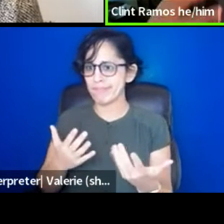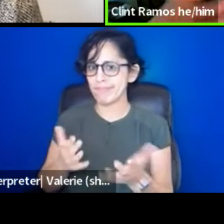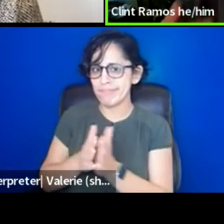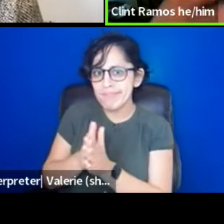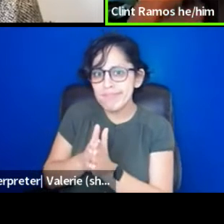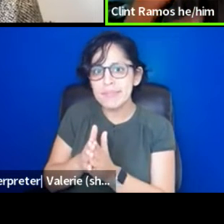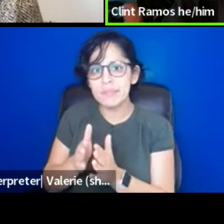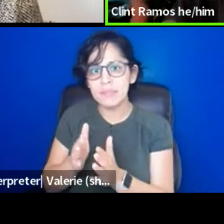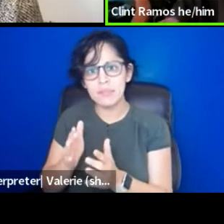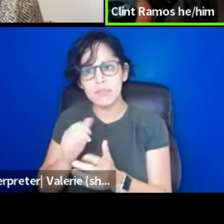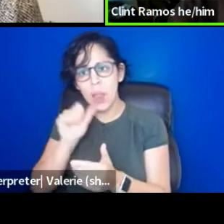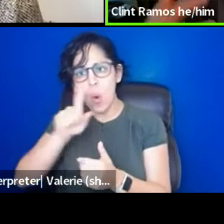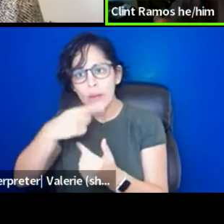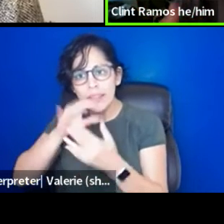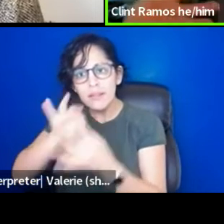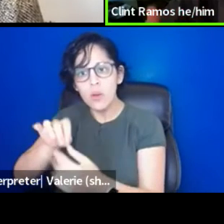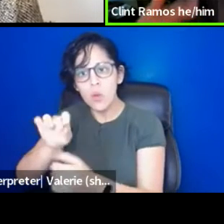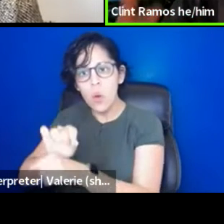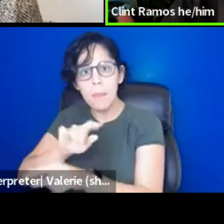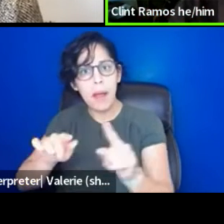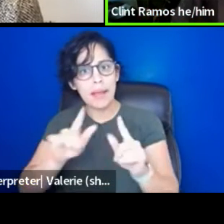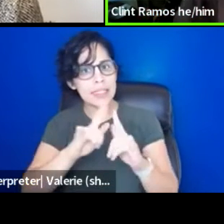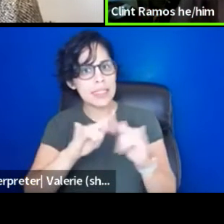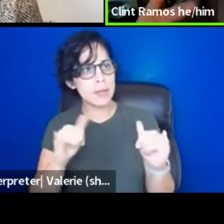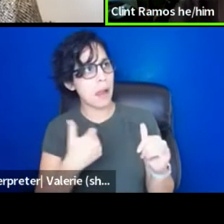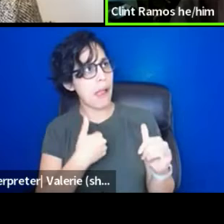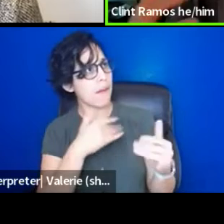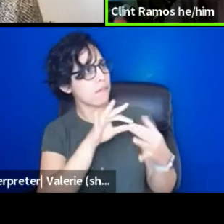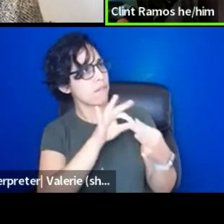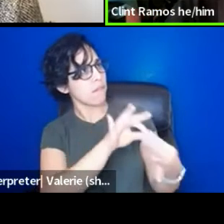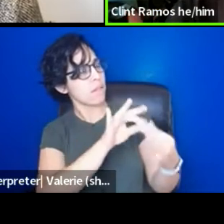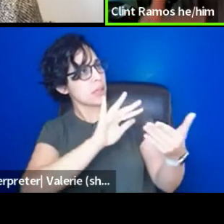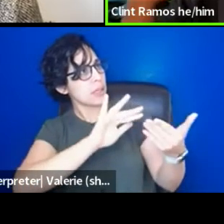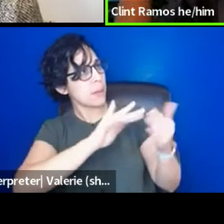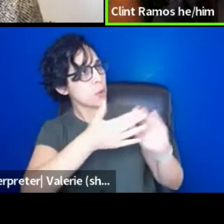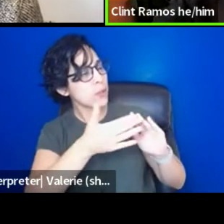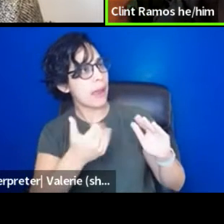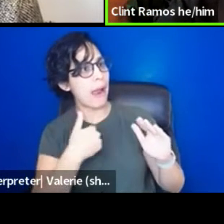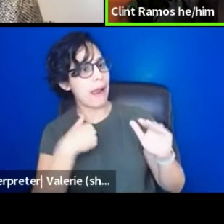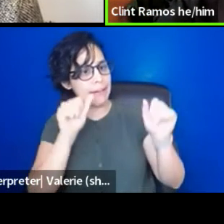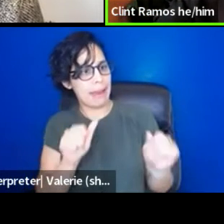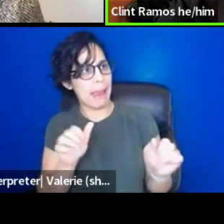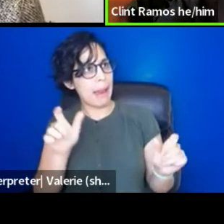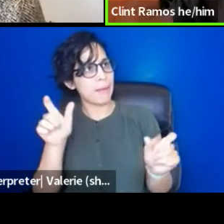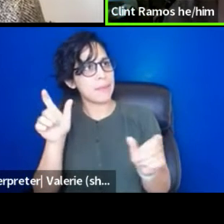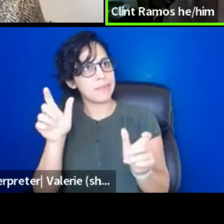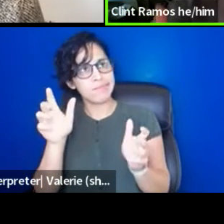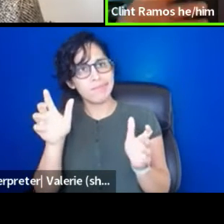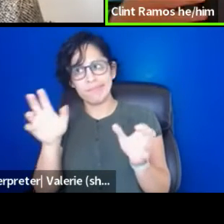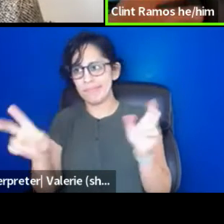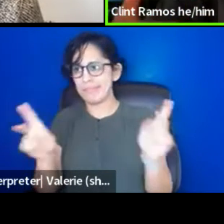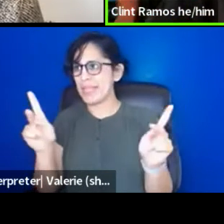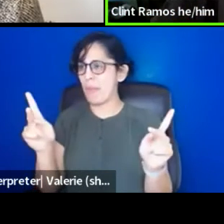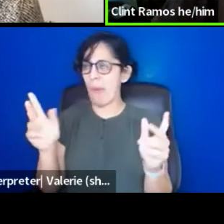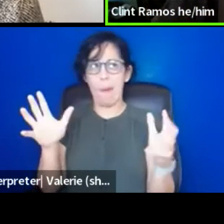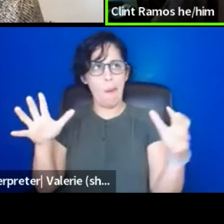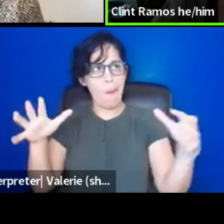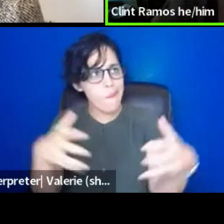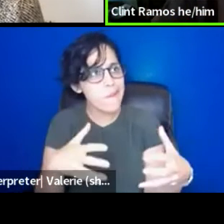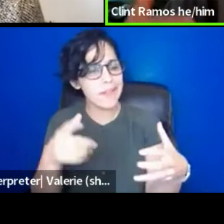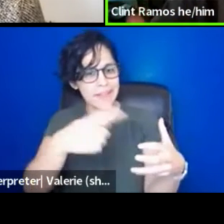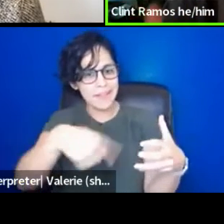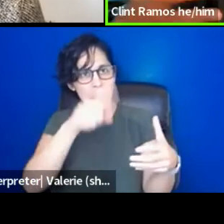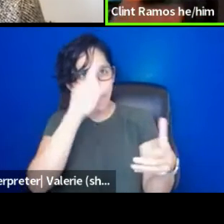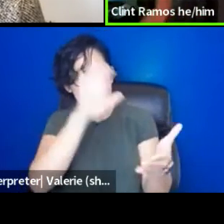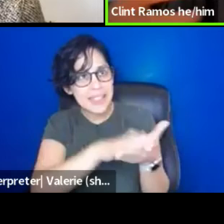-wise, but a community, you know, like I get to actually commune with people who think the same way as I do, who believe in the same politics